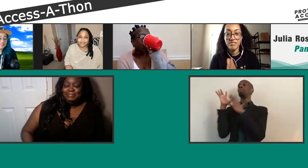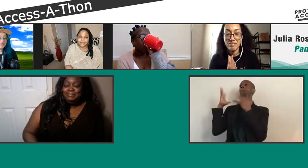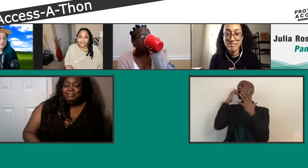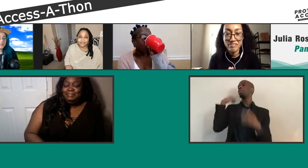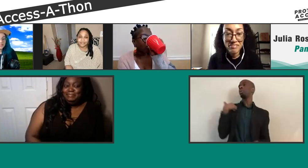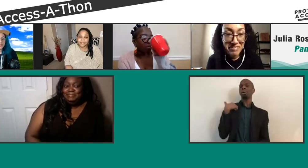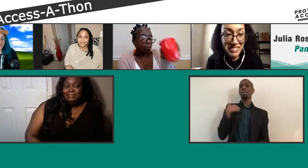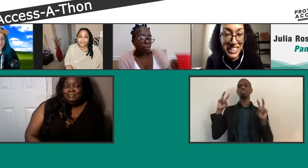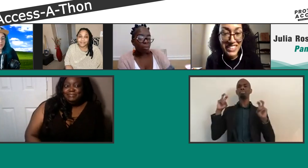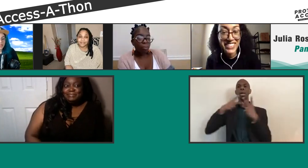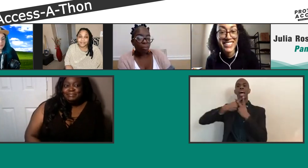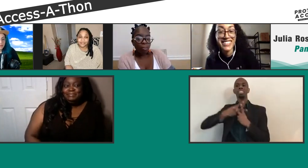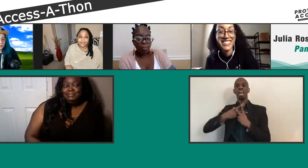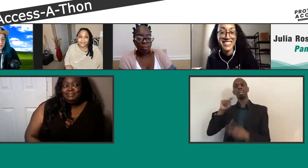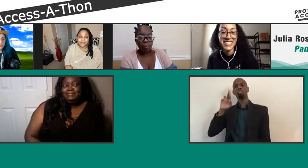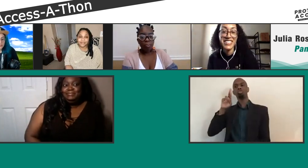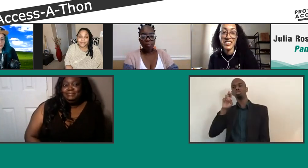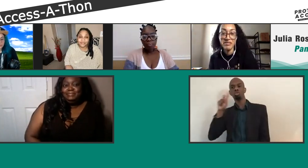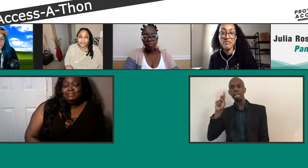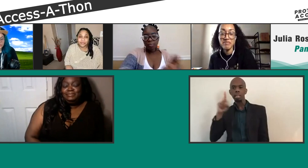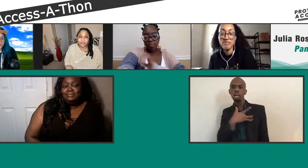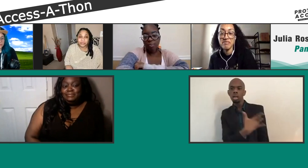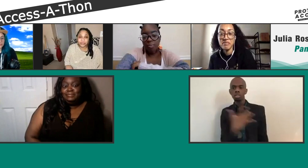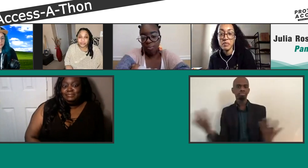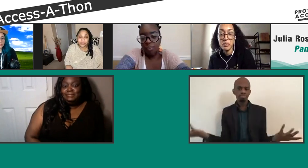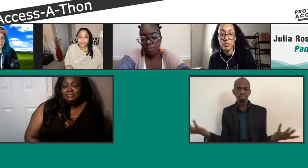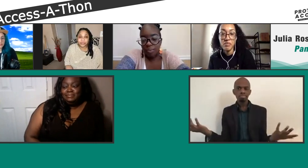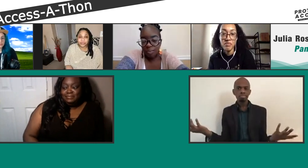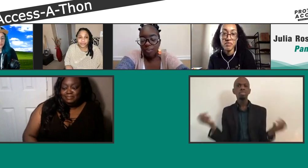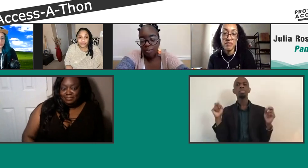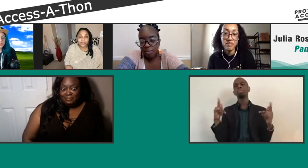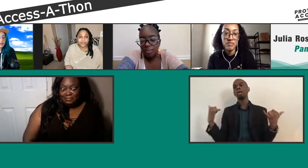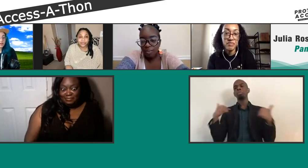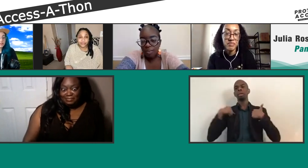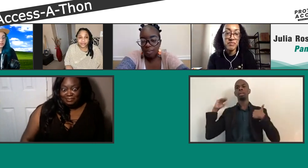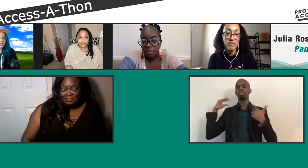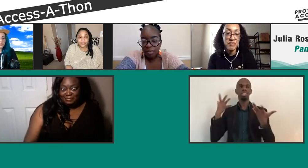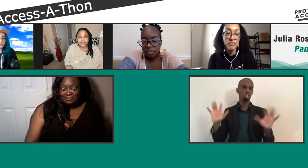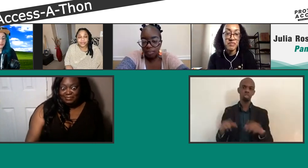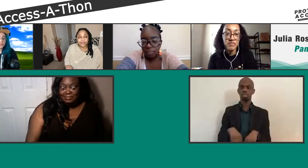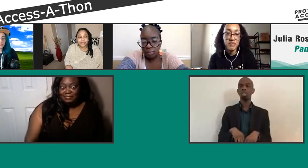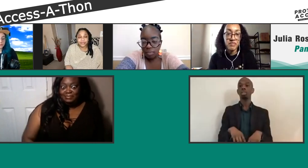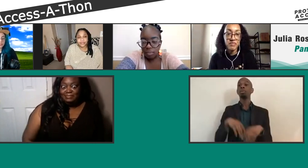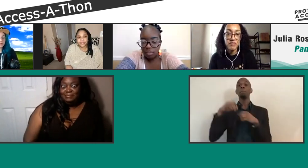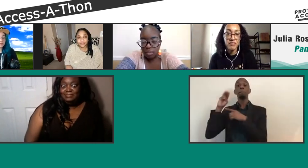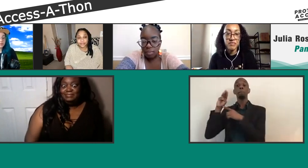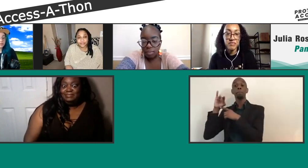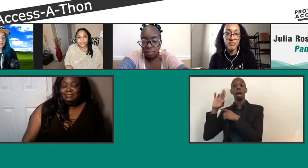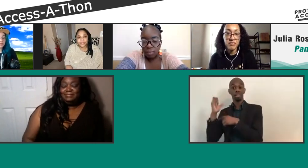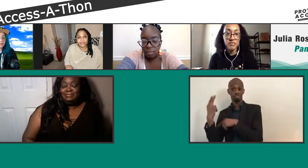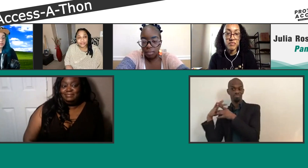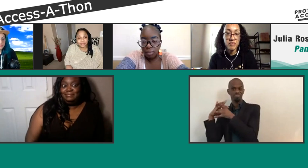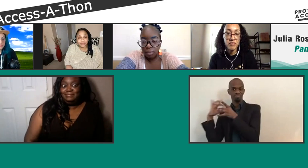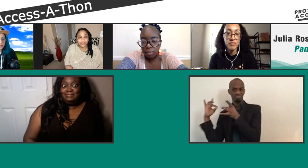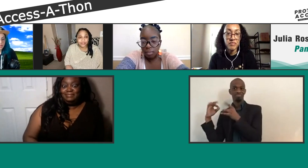Thank you so much. I am going to open the floor to audience questions. If anyone in the audience would like to send me a direct message,